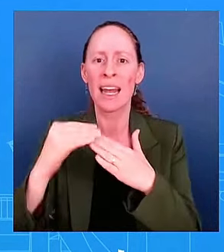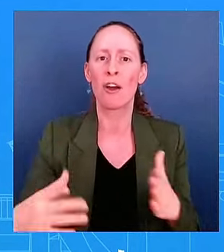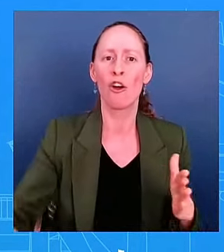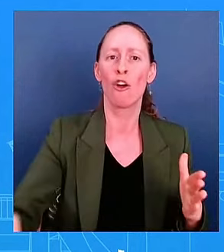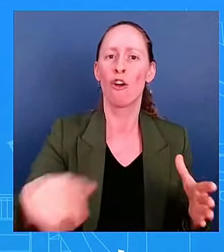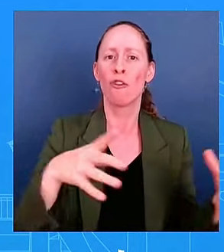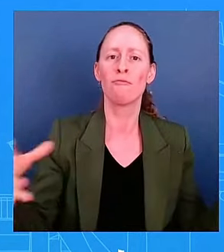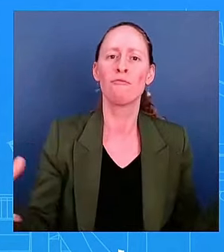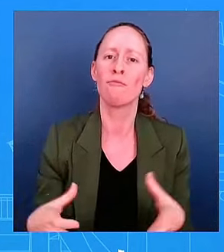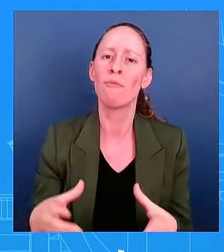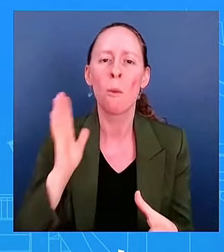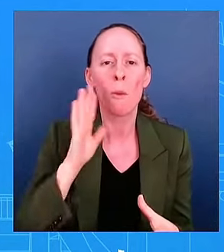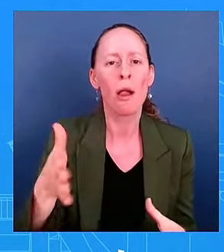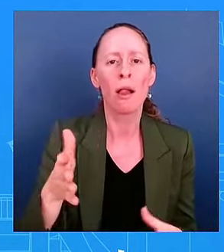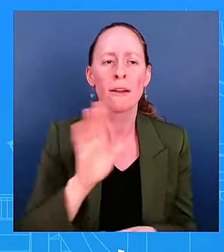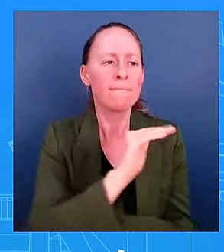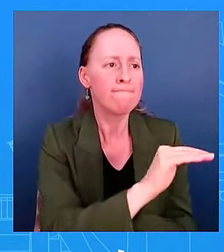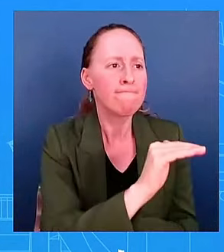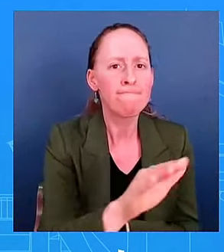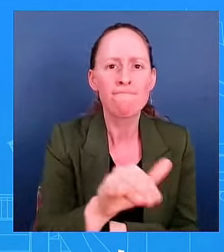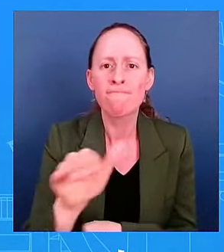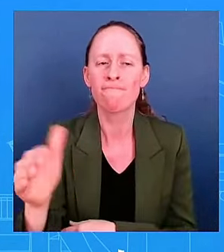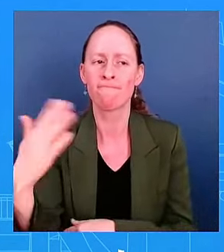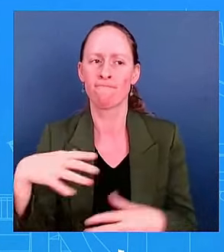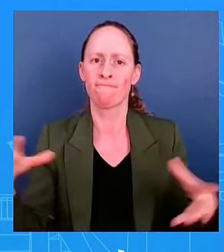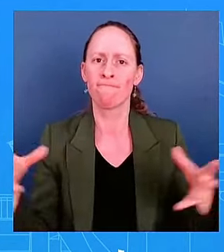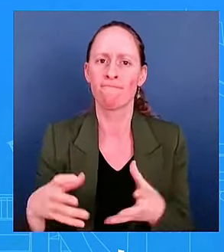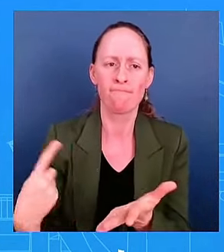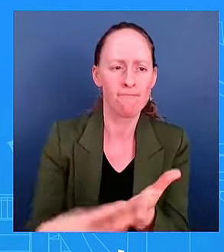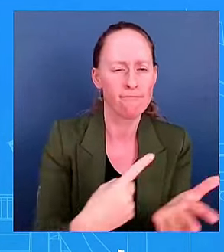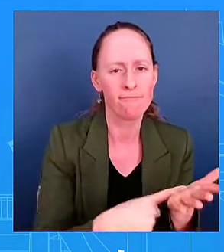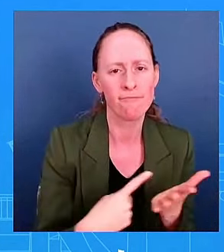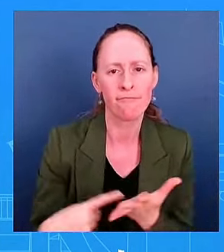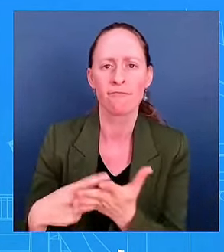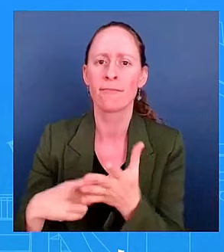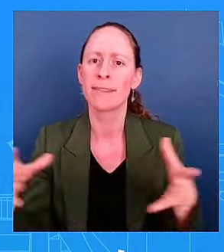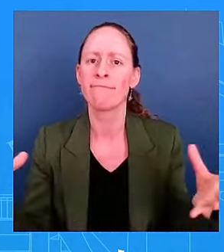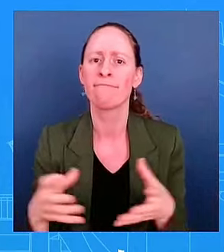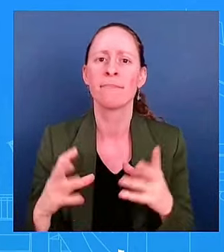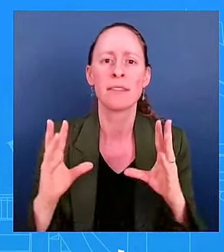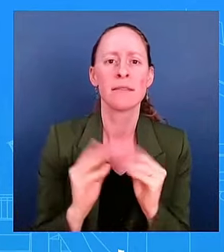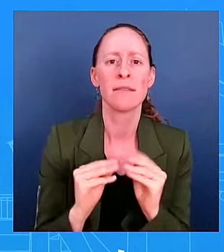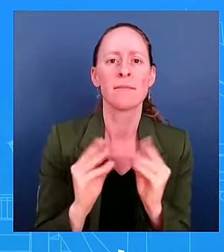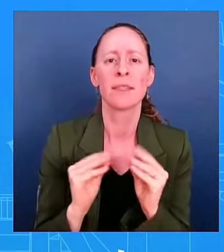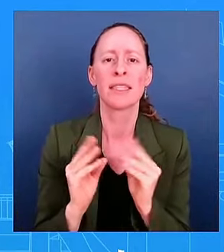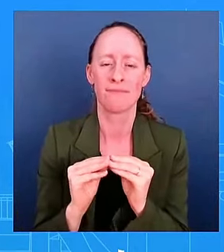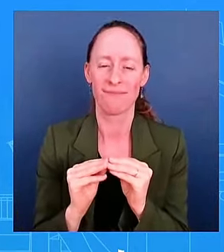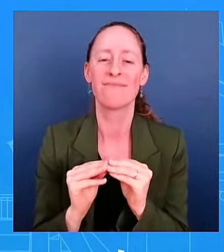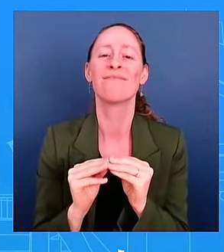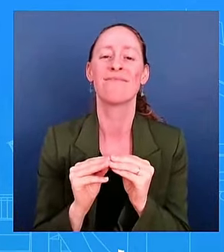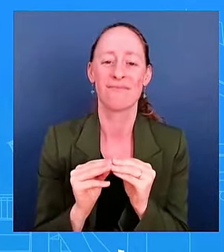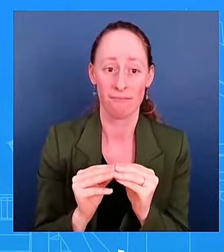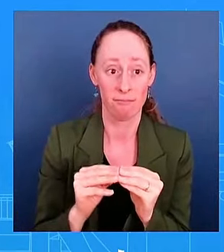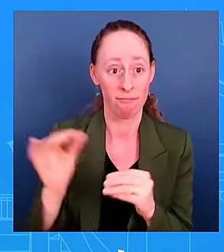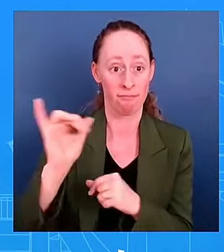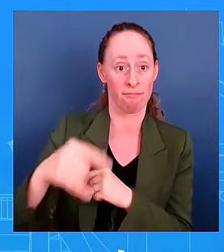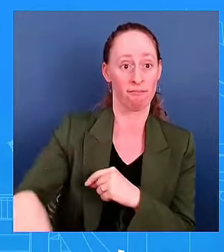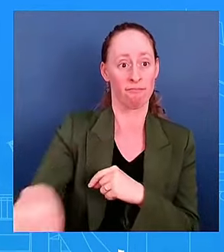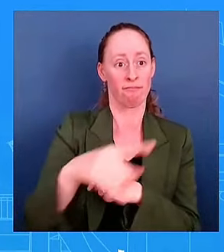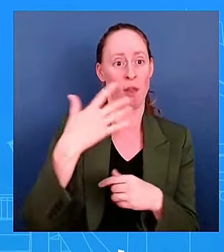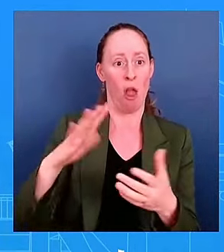together. And as it relates to what's happening currently, you heard directly from this president. He understands